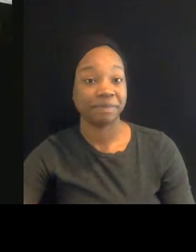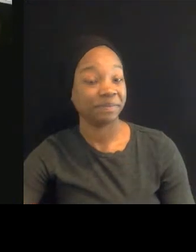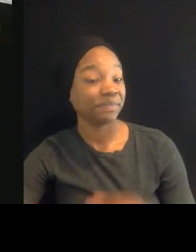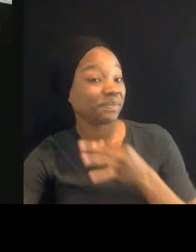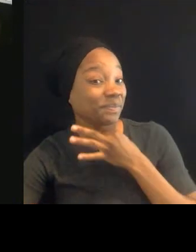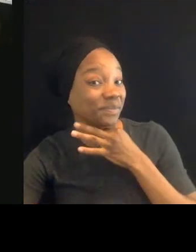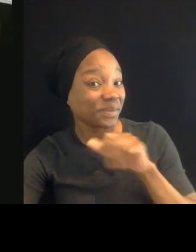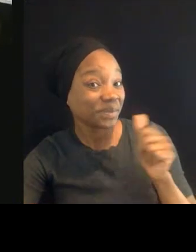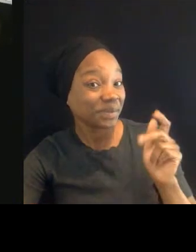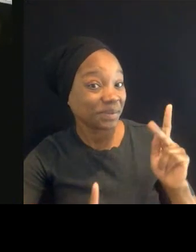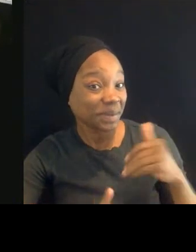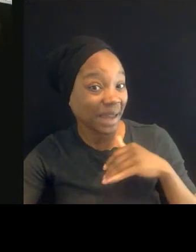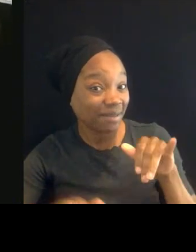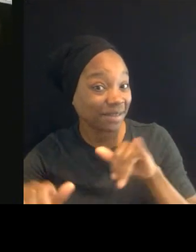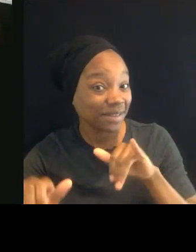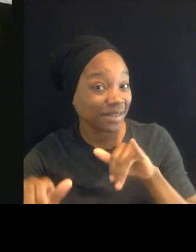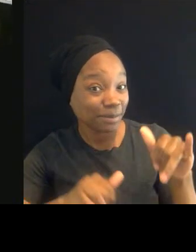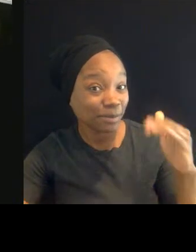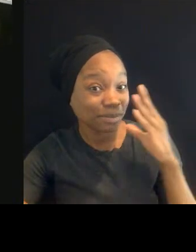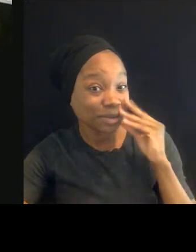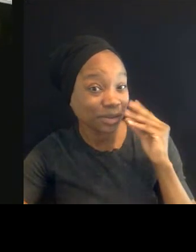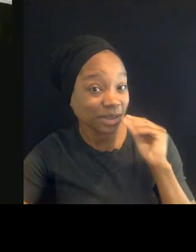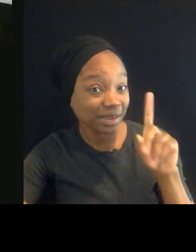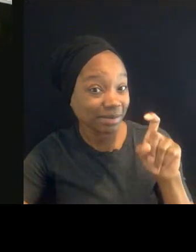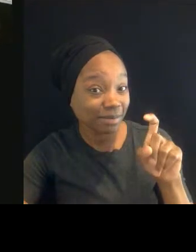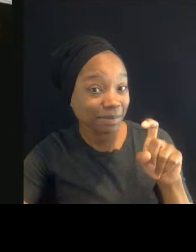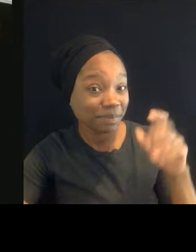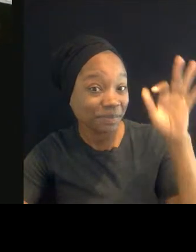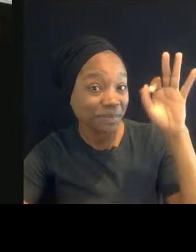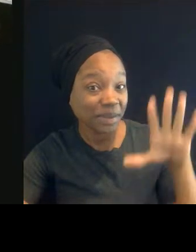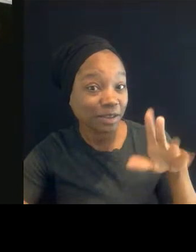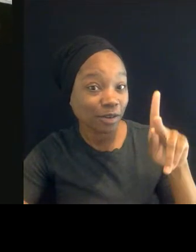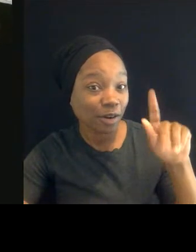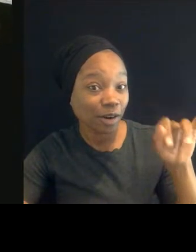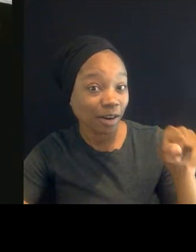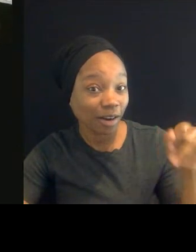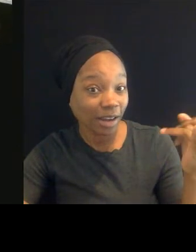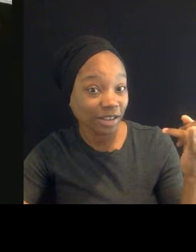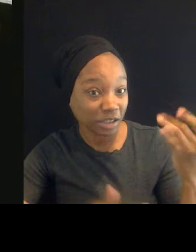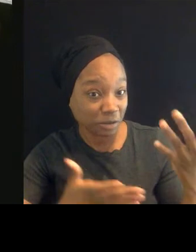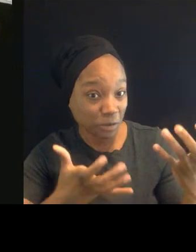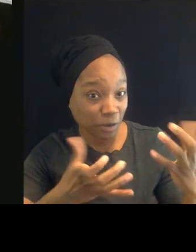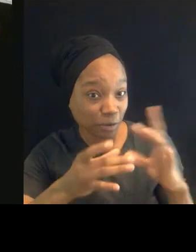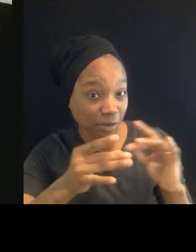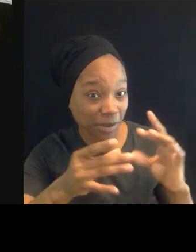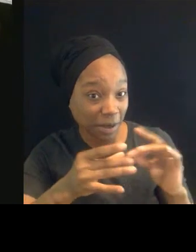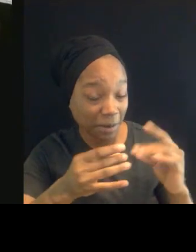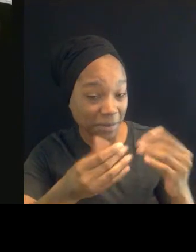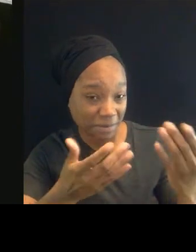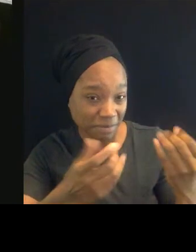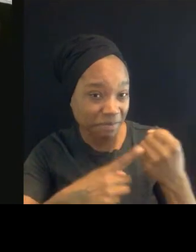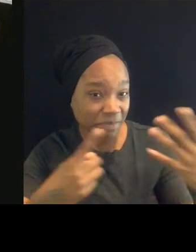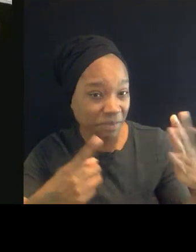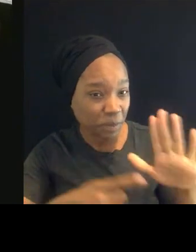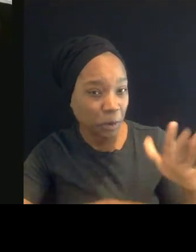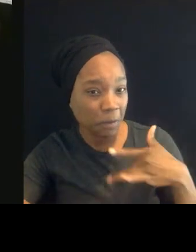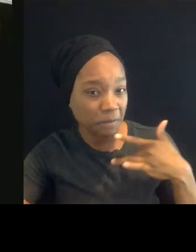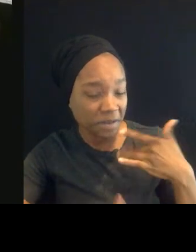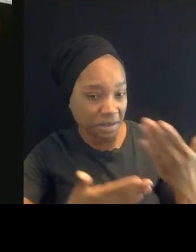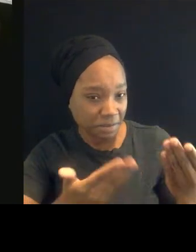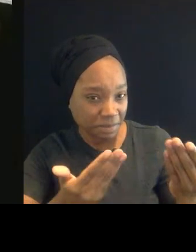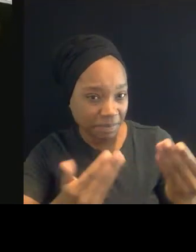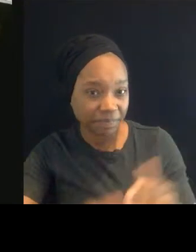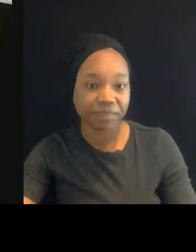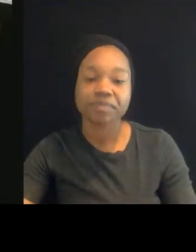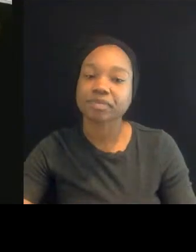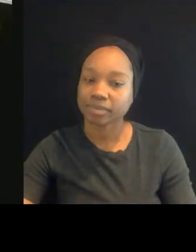No. Pastor Kaji talked a little bit more about that. Pastor Kaji, tell me more about that. Well, this is part of why it's